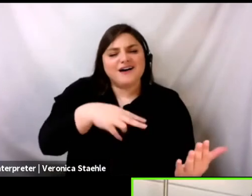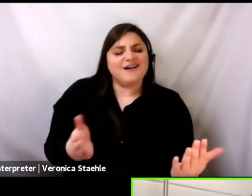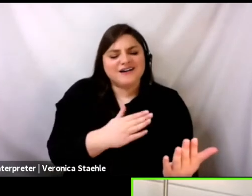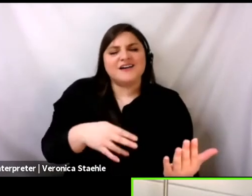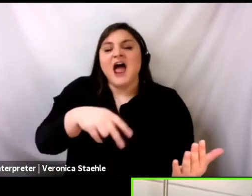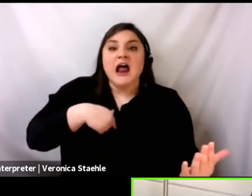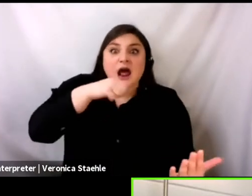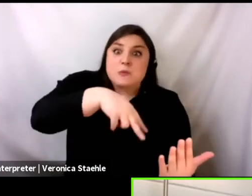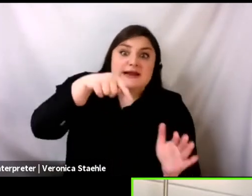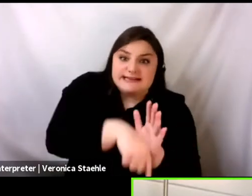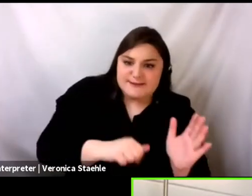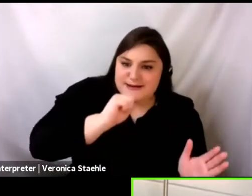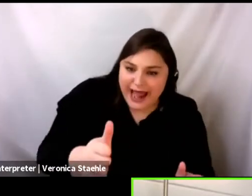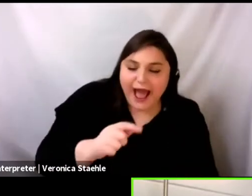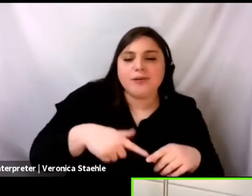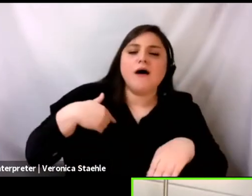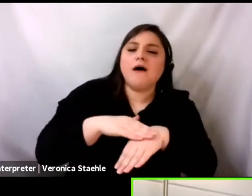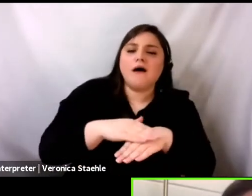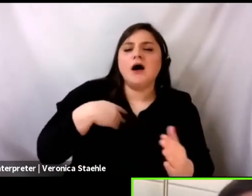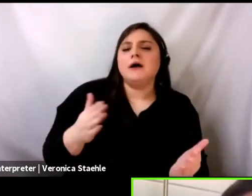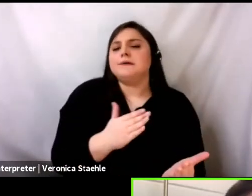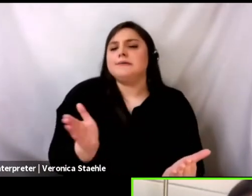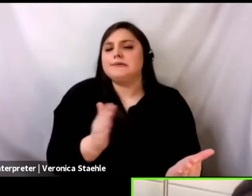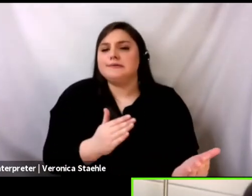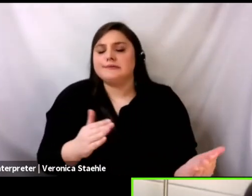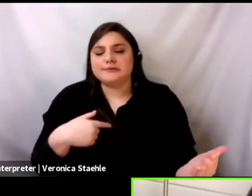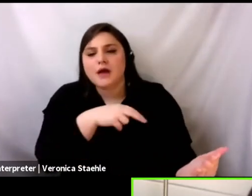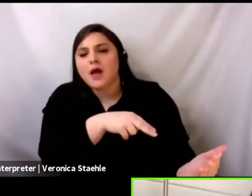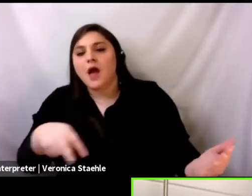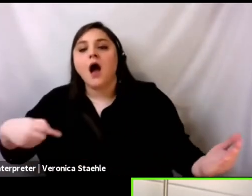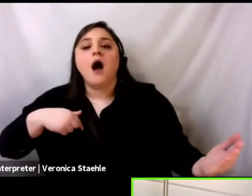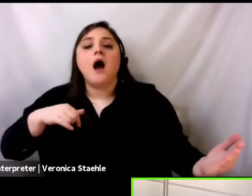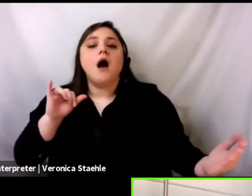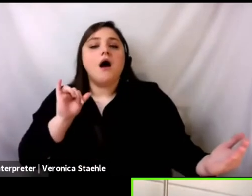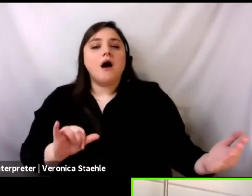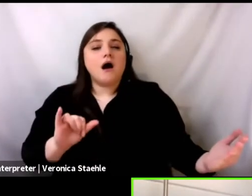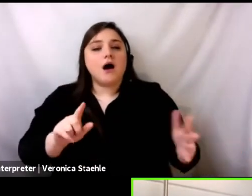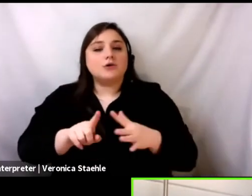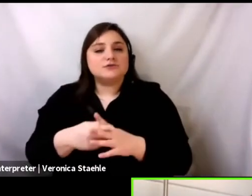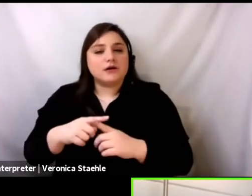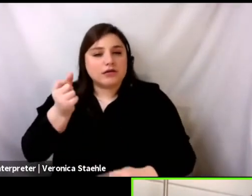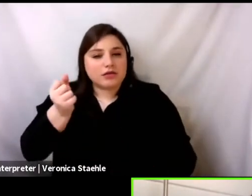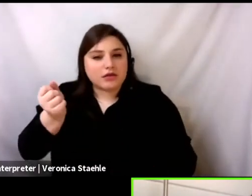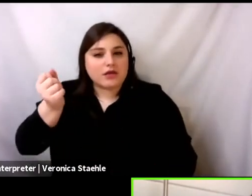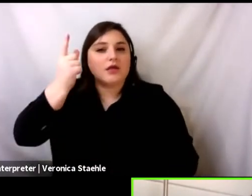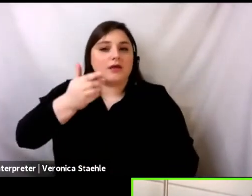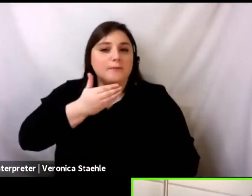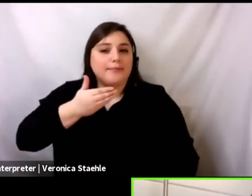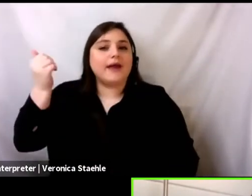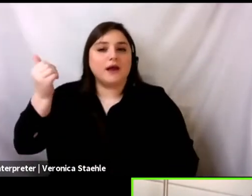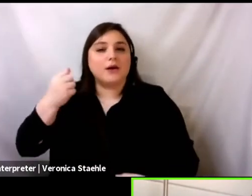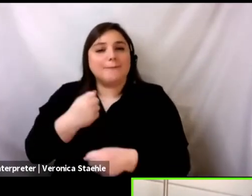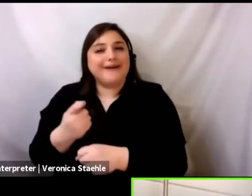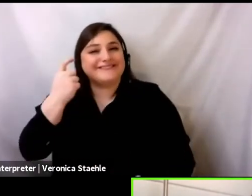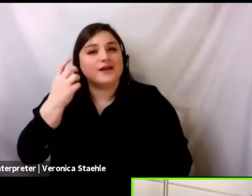a really, I can see why the title is the book is named as such, but I wanted you to talk